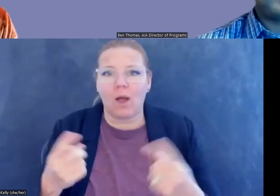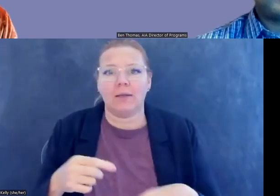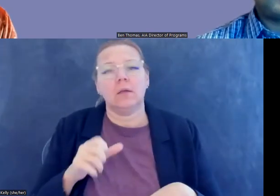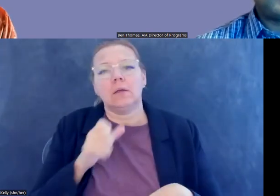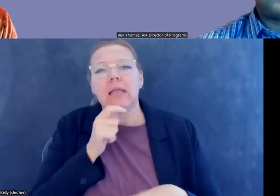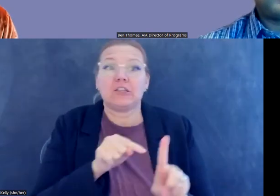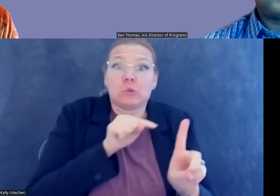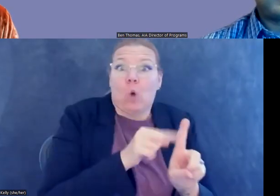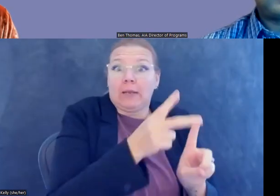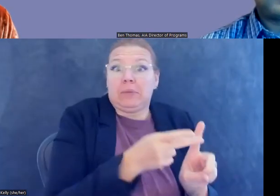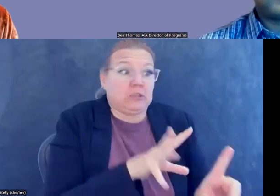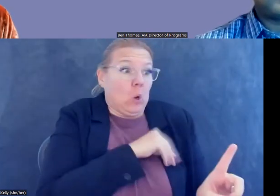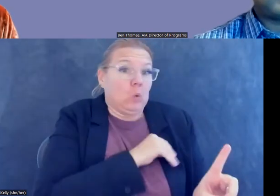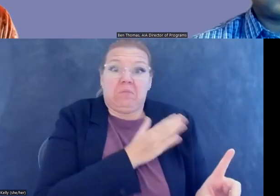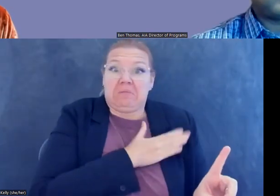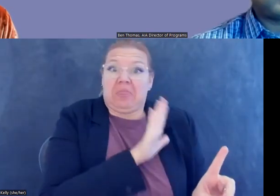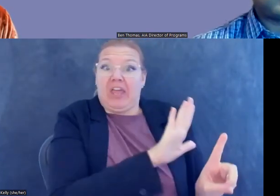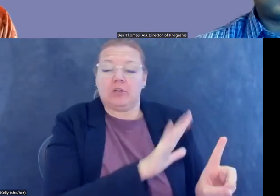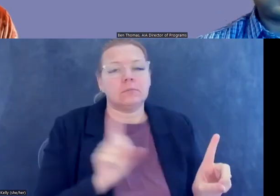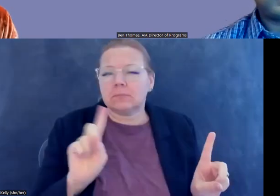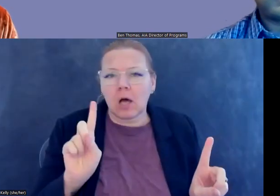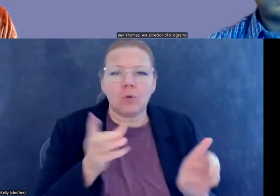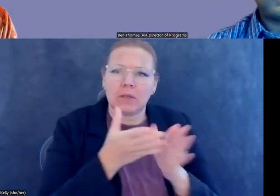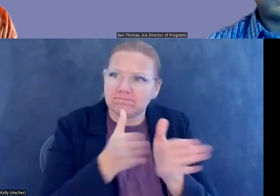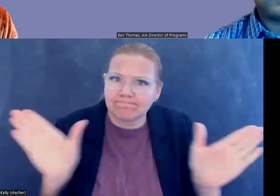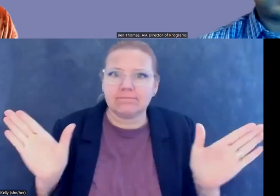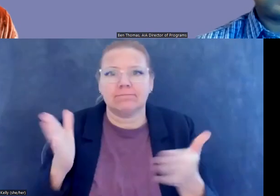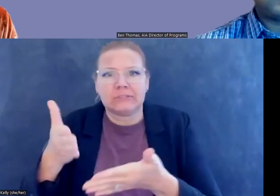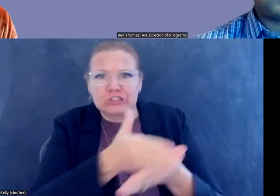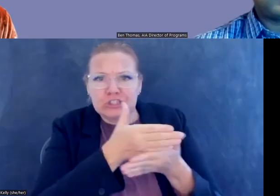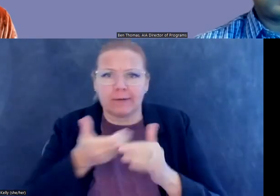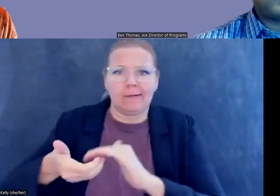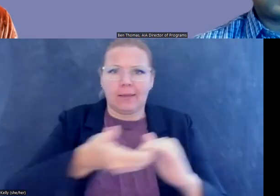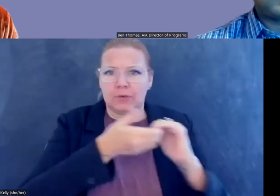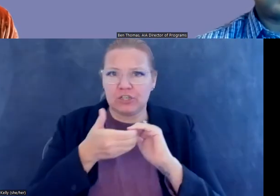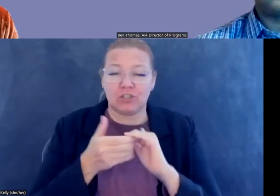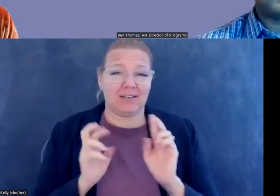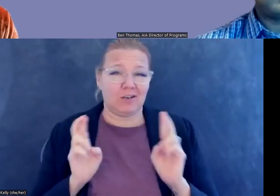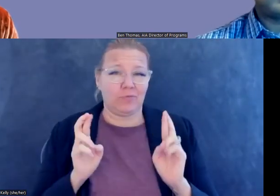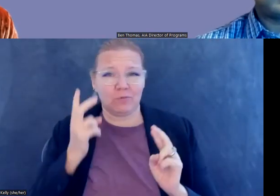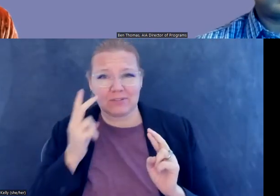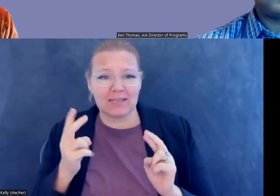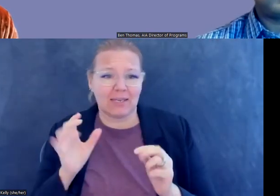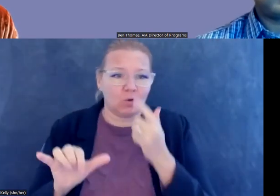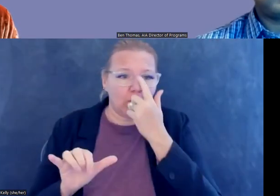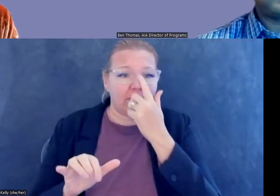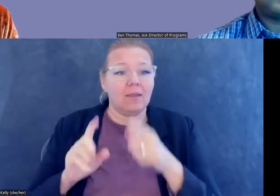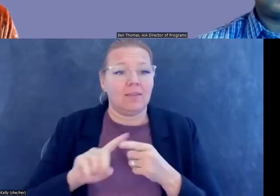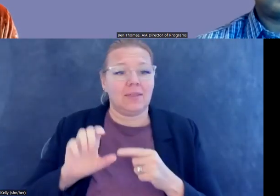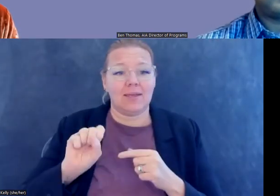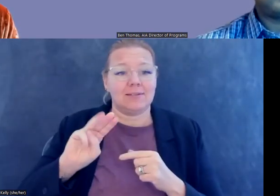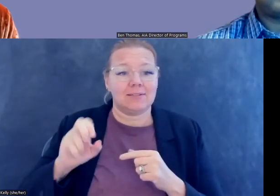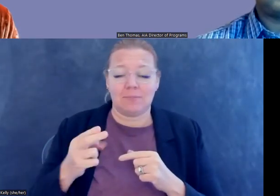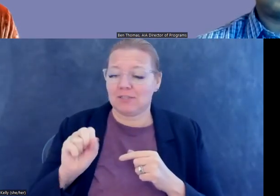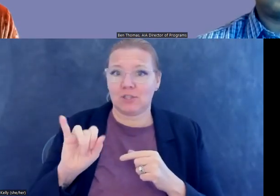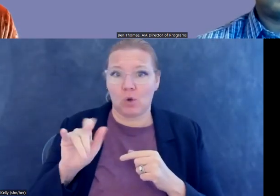institution to own it. And hopefully more museums, as we're seeing with the Smithsonian, with the MFA, will